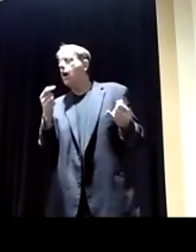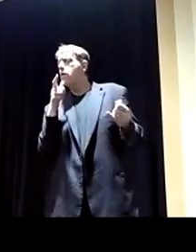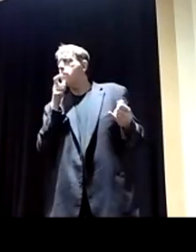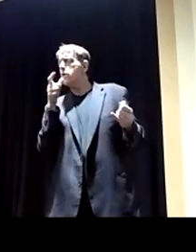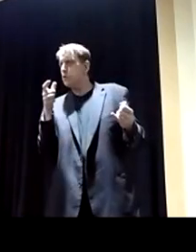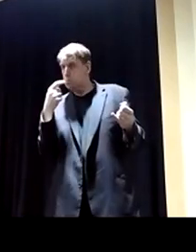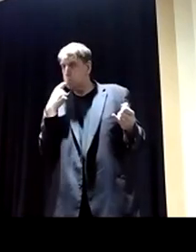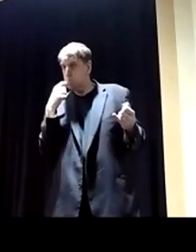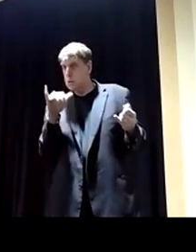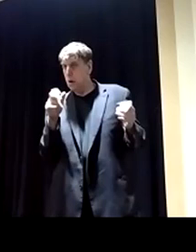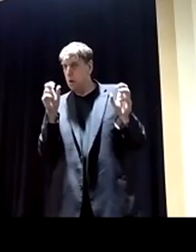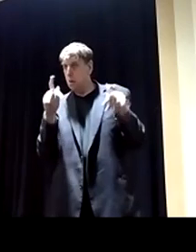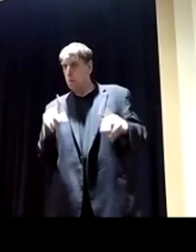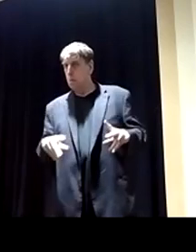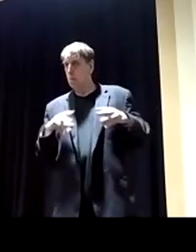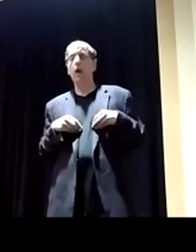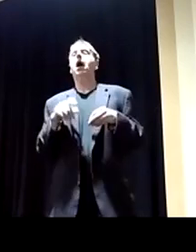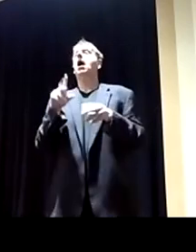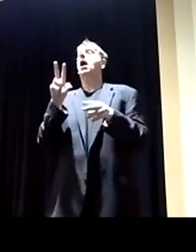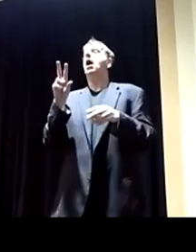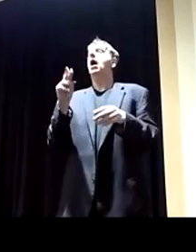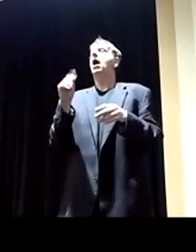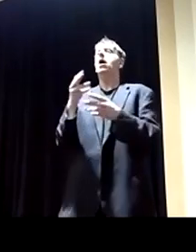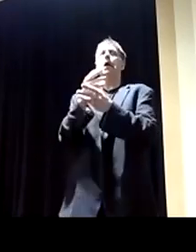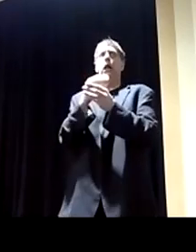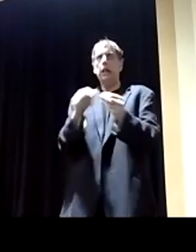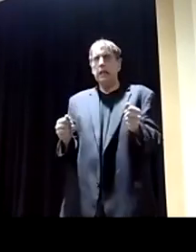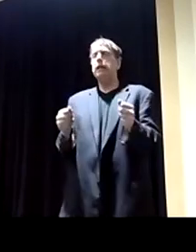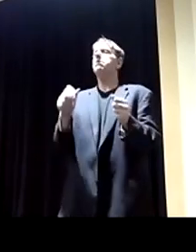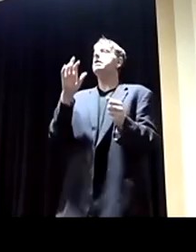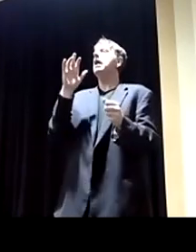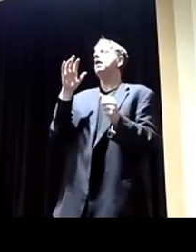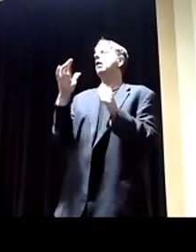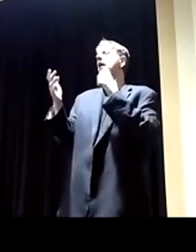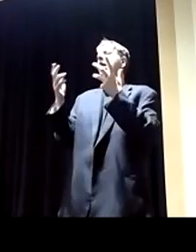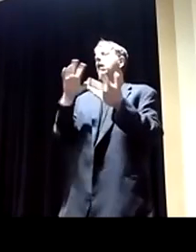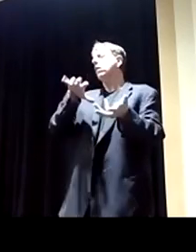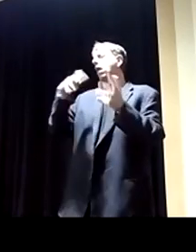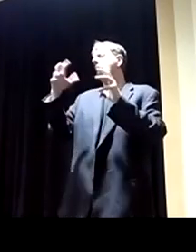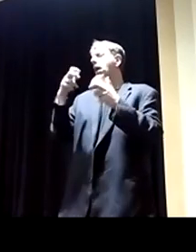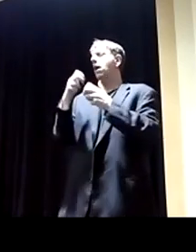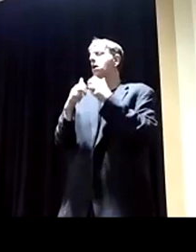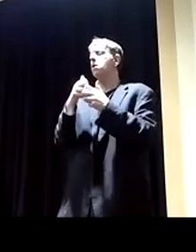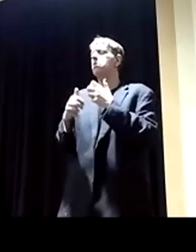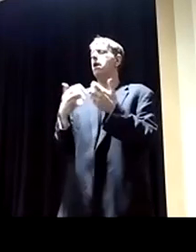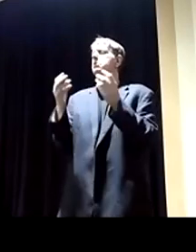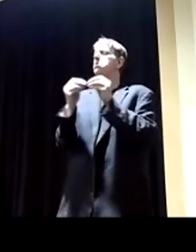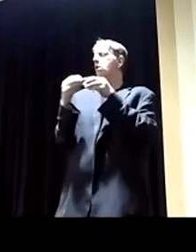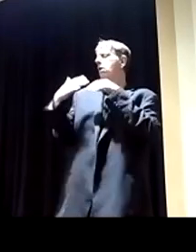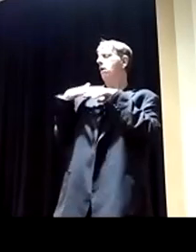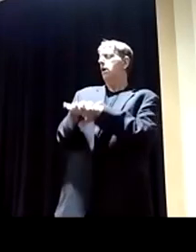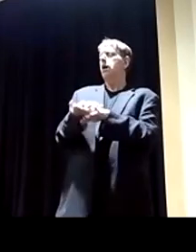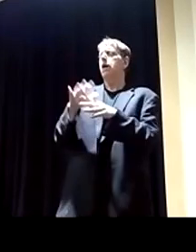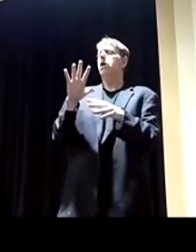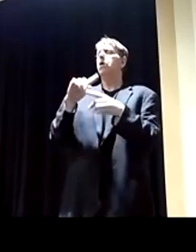system can be alleviated and then when you streamline that process you can easily up that number to whatever you want once you